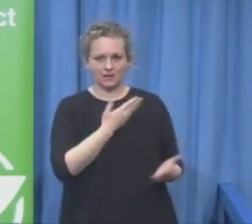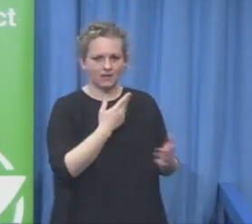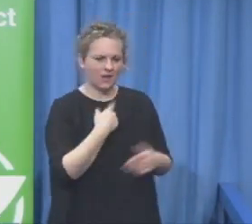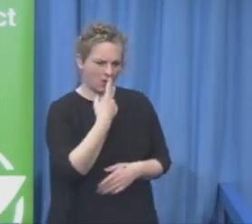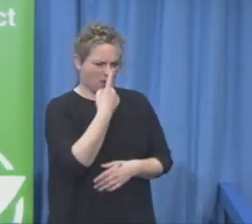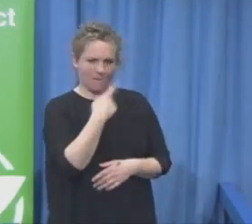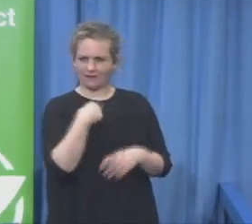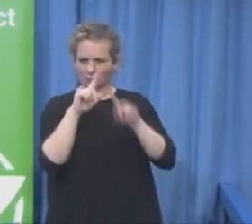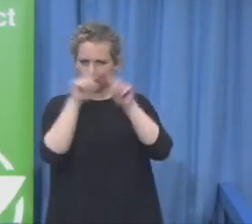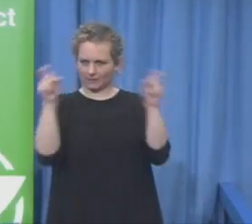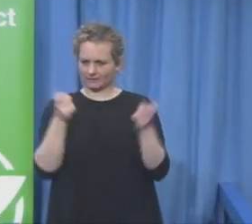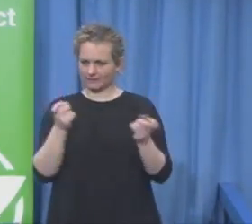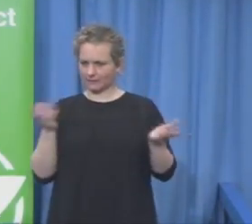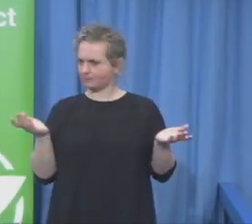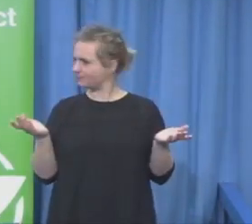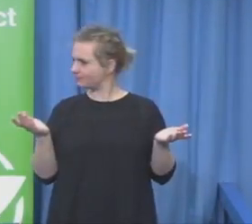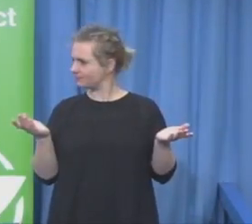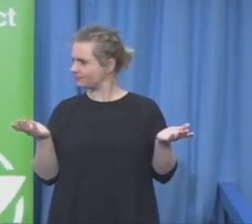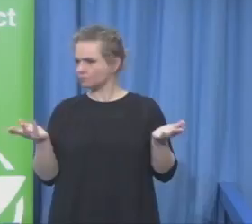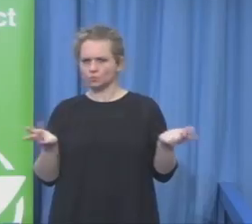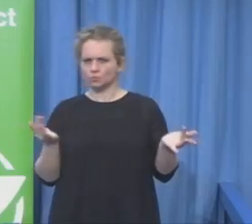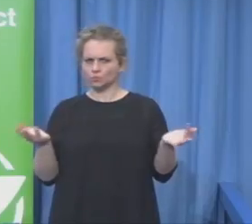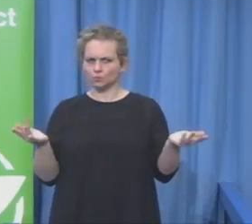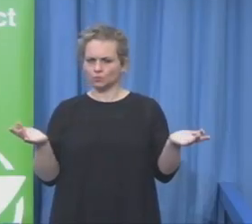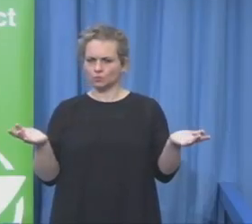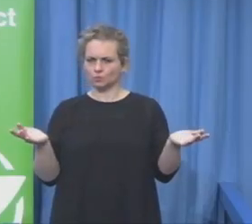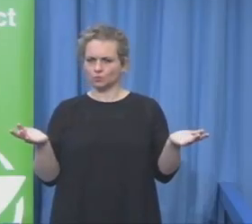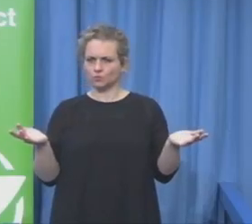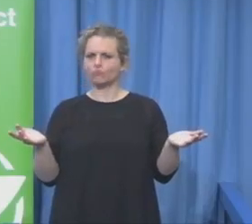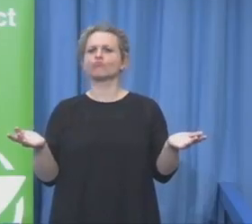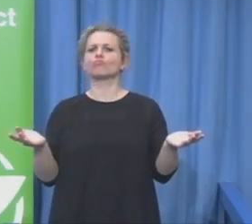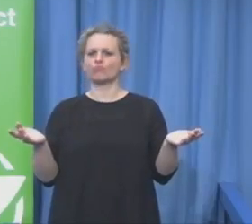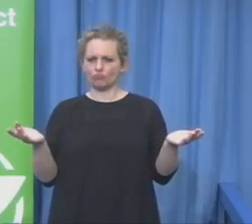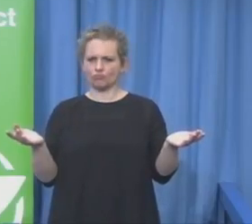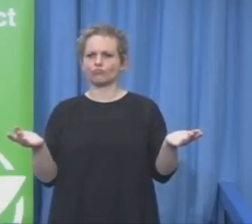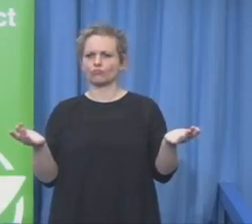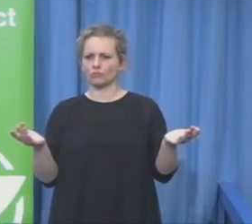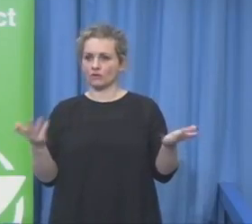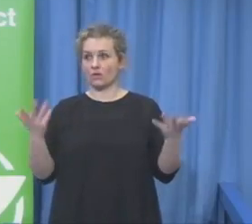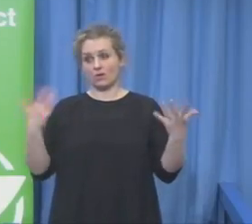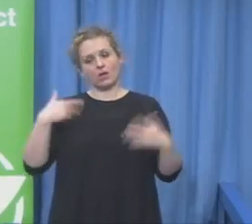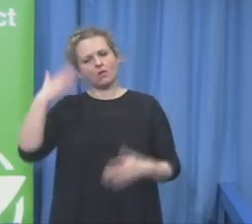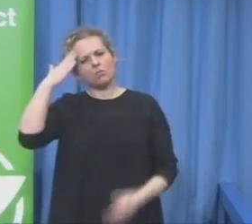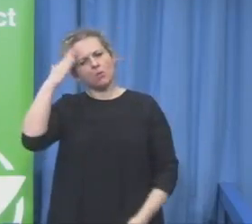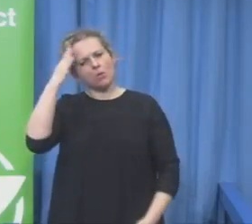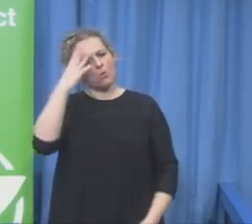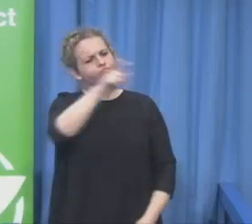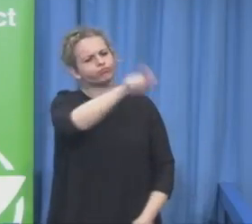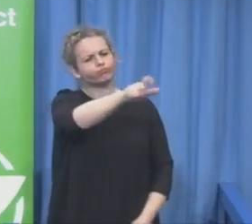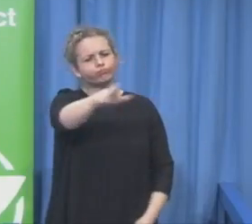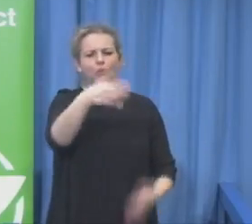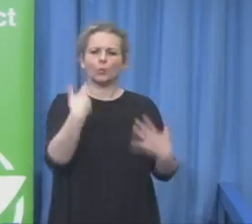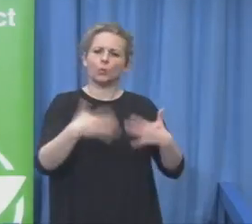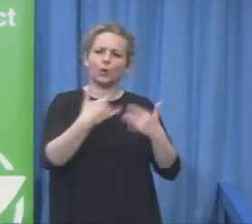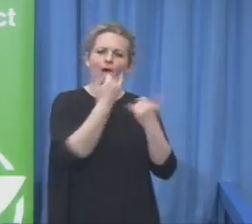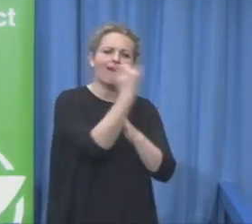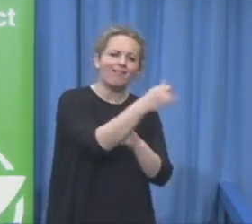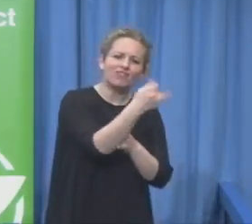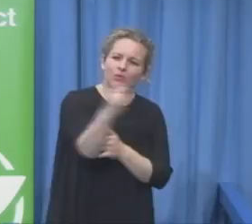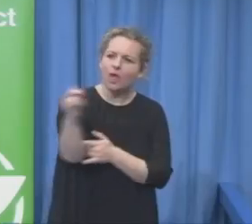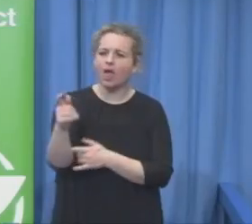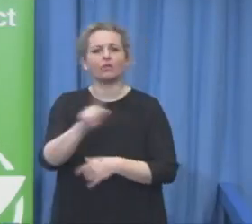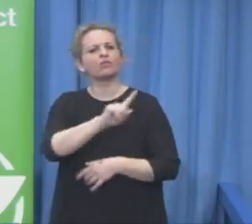individuality. We're all individuals. And I think some of the work that Germain has been doing,